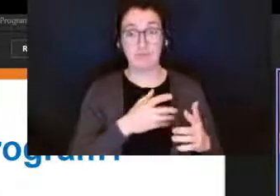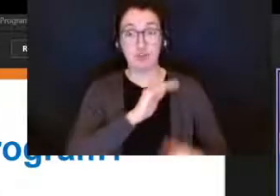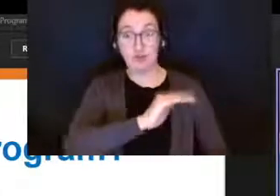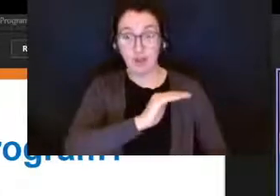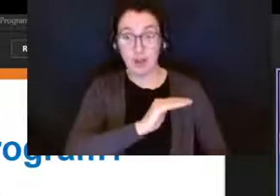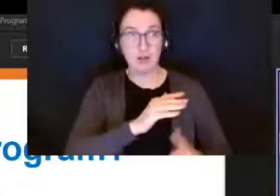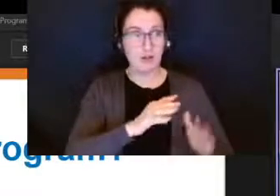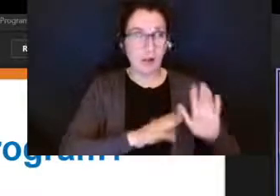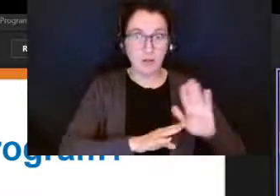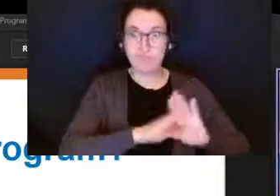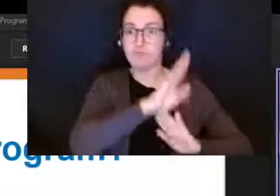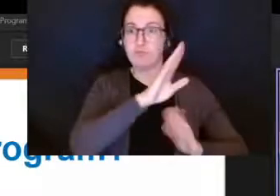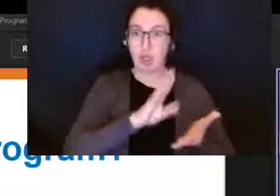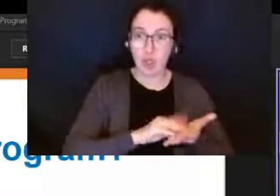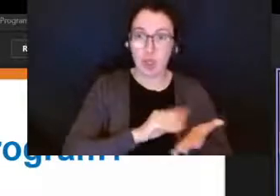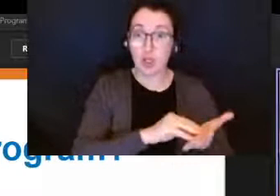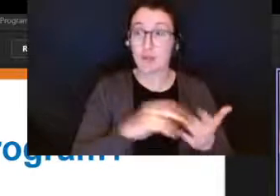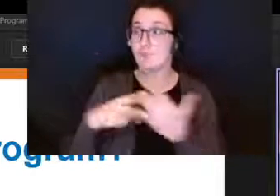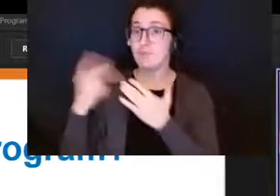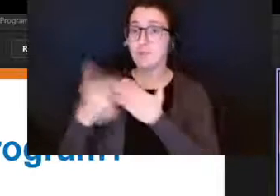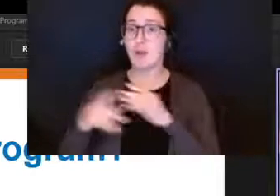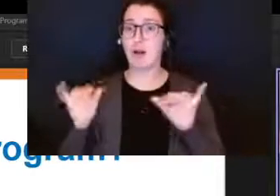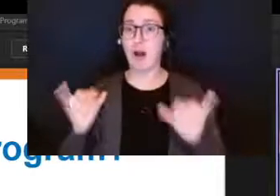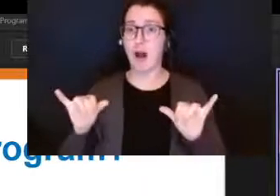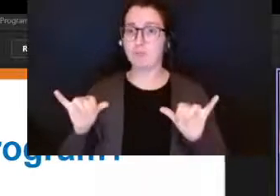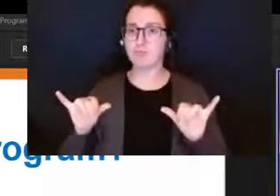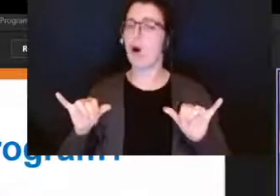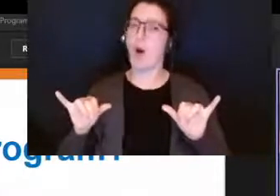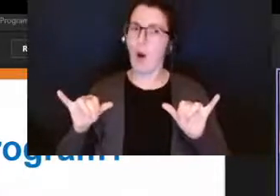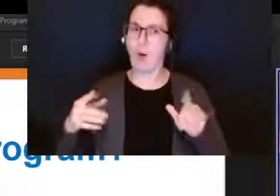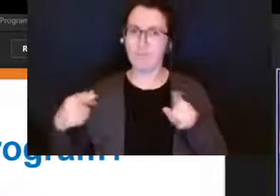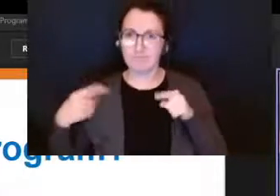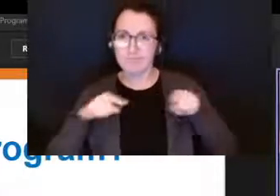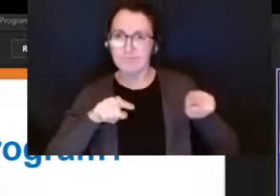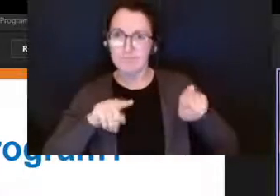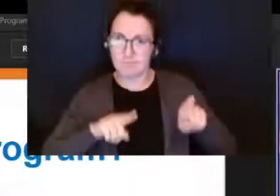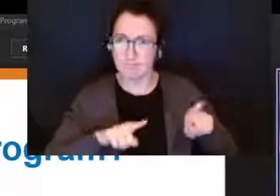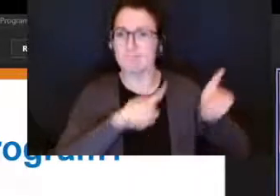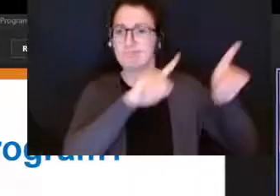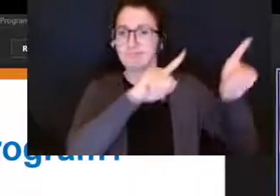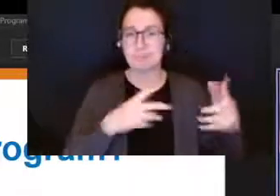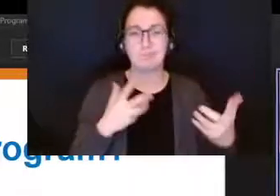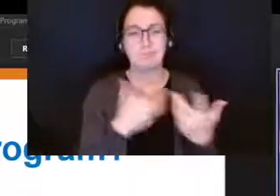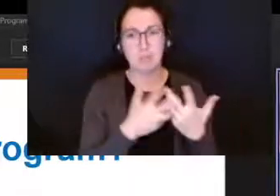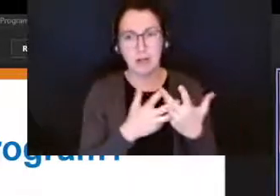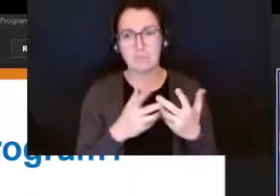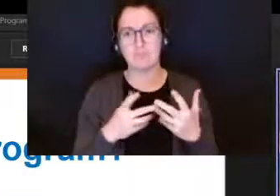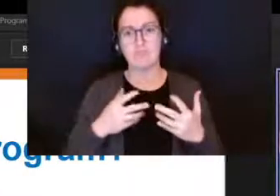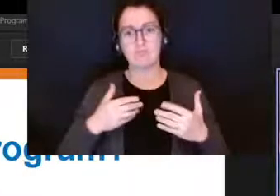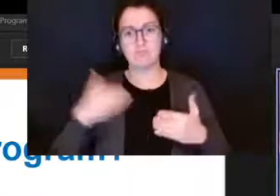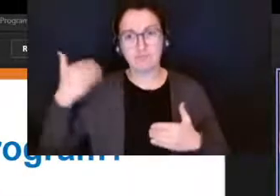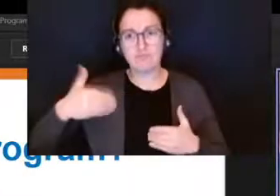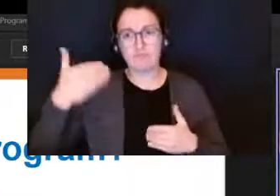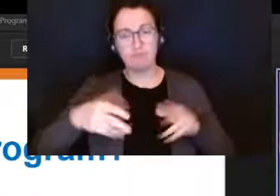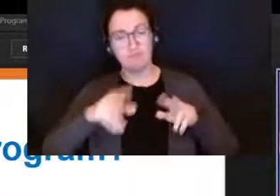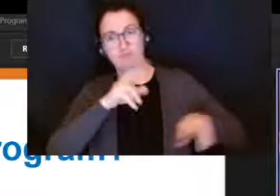to support your child's needs these changes will be based on the results of continuous assessment and evaluation